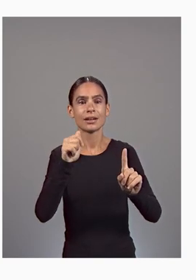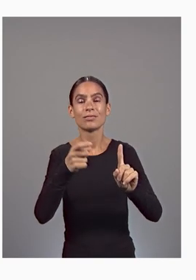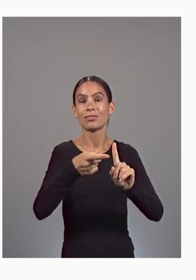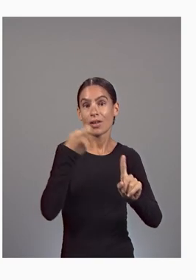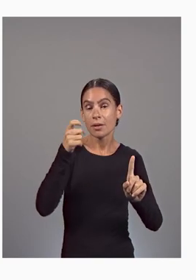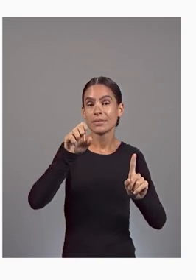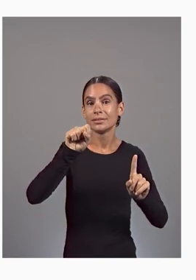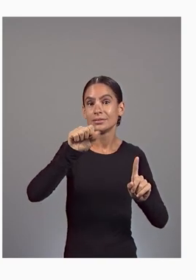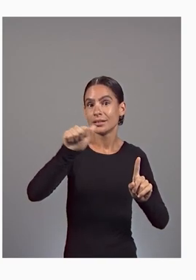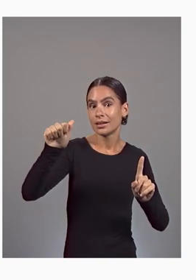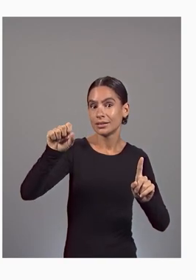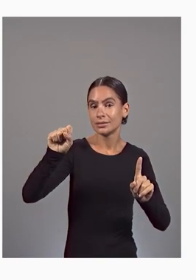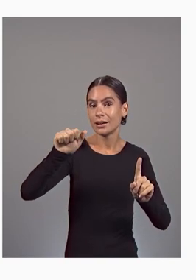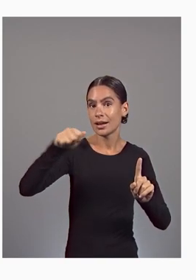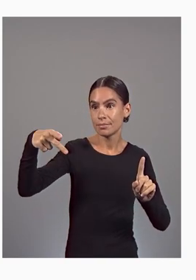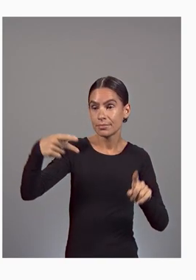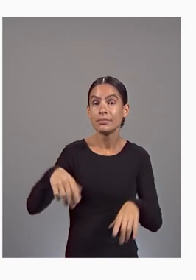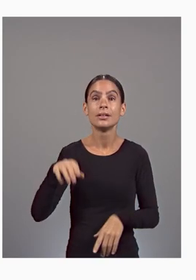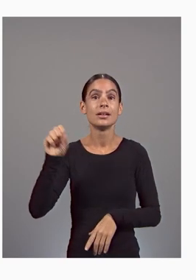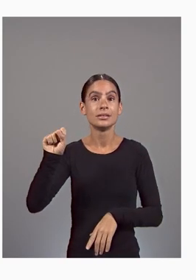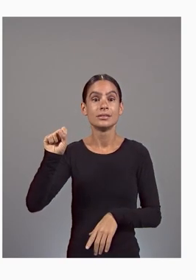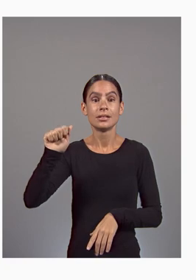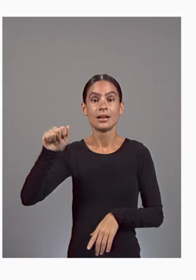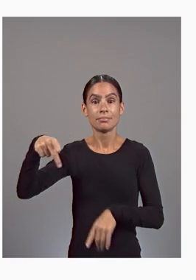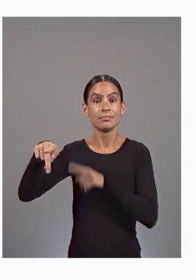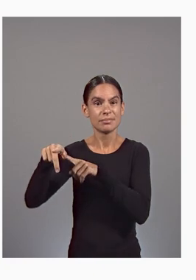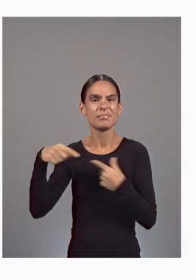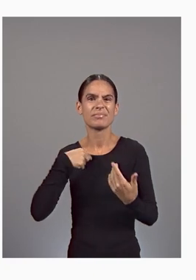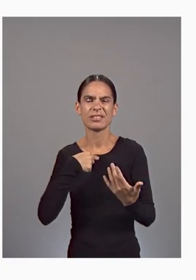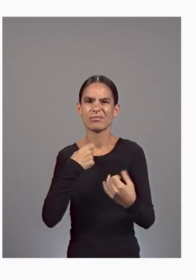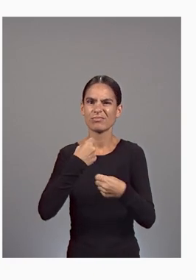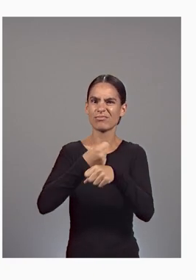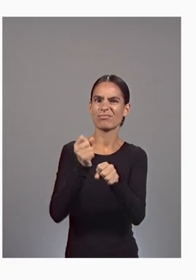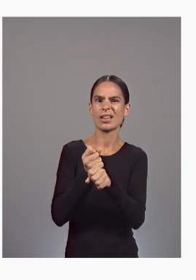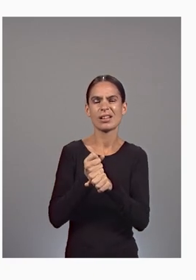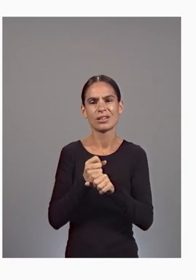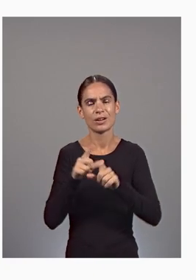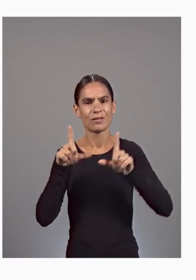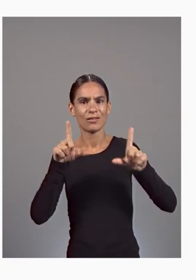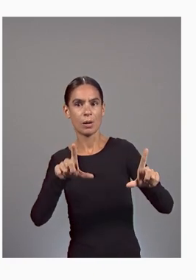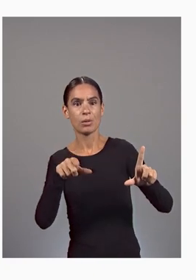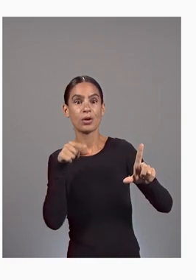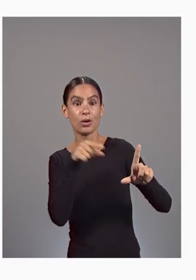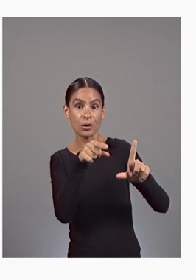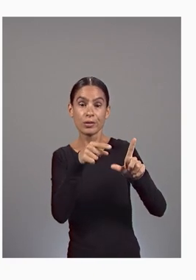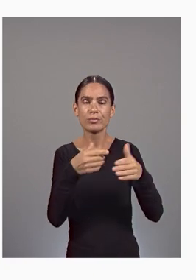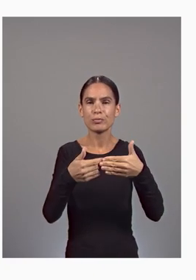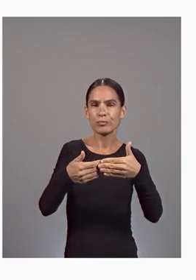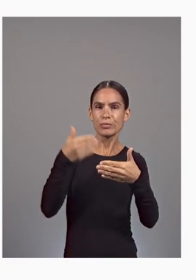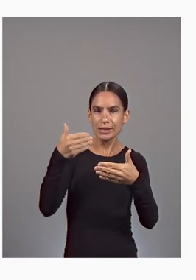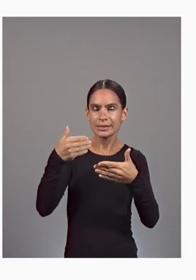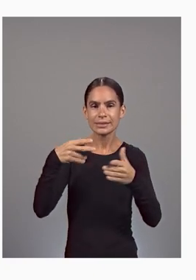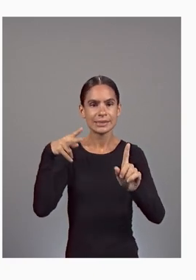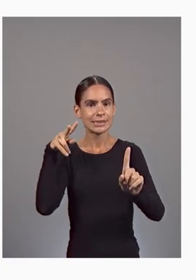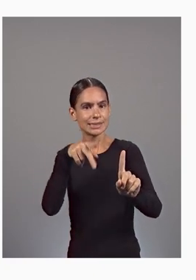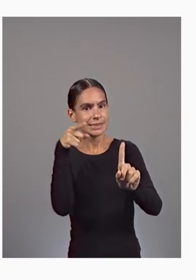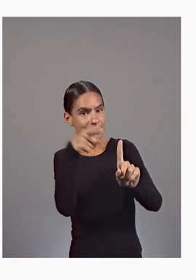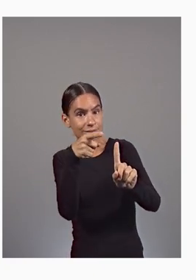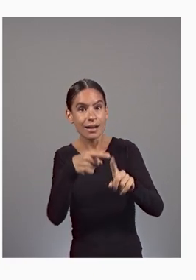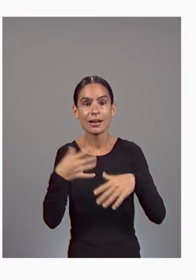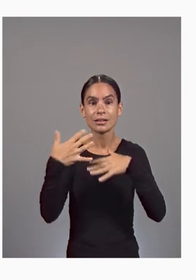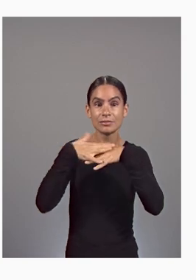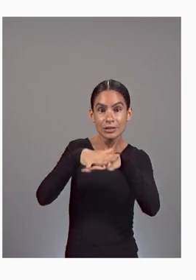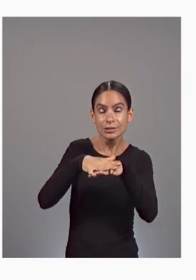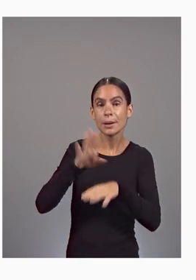SAP, we have created a framework with predefined integrations, BigQuery data models, and out-of-the-box